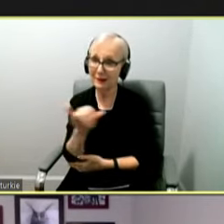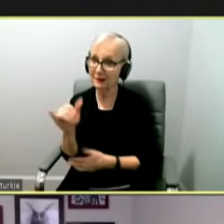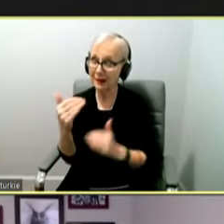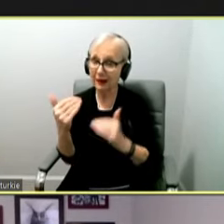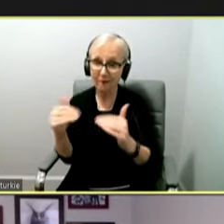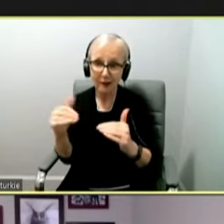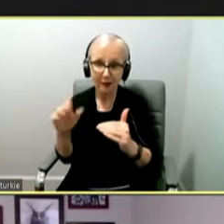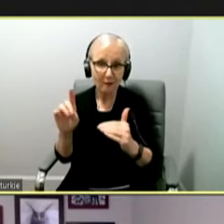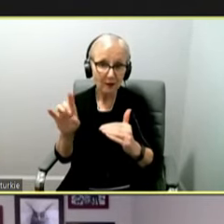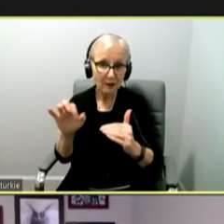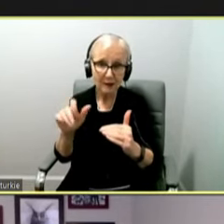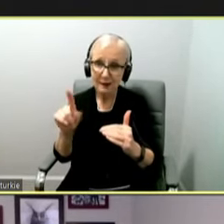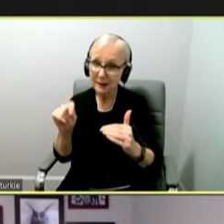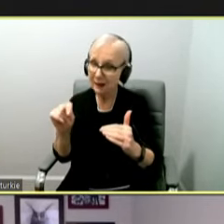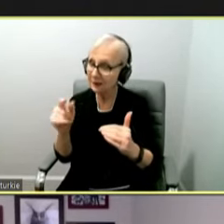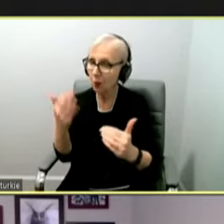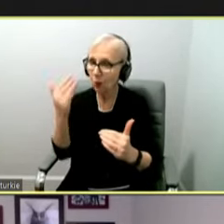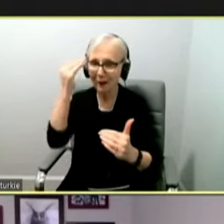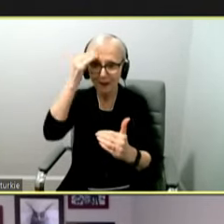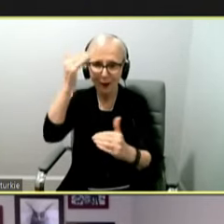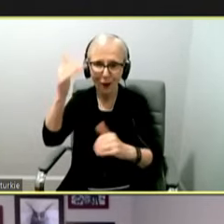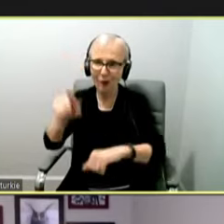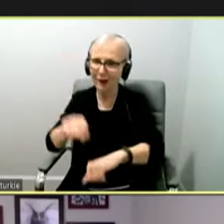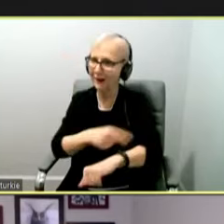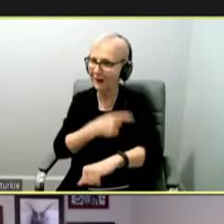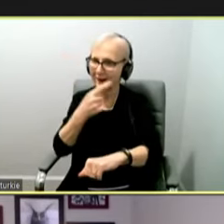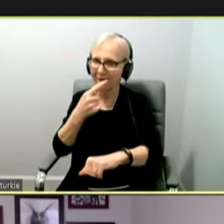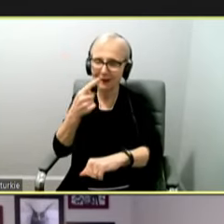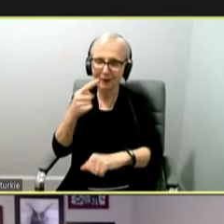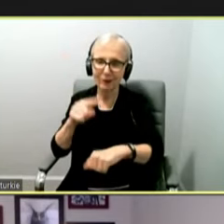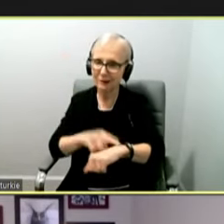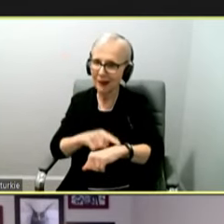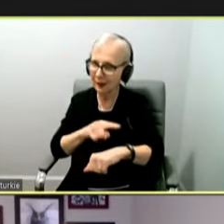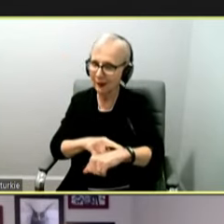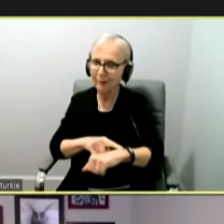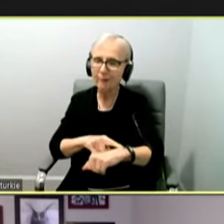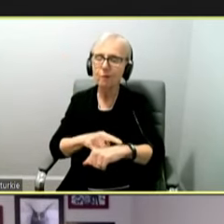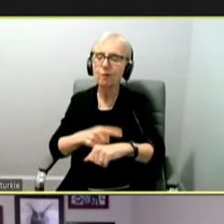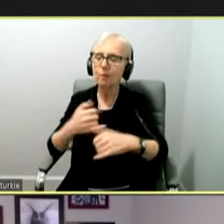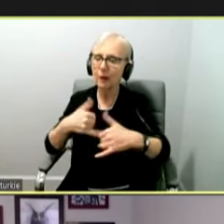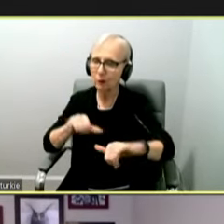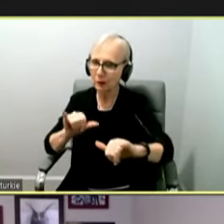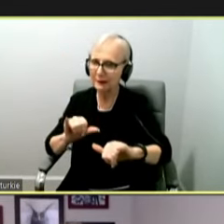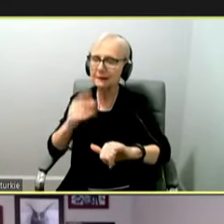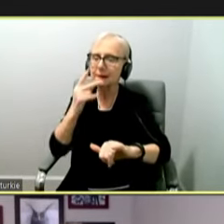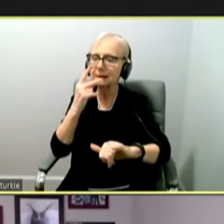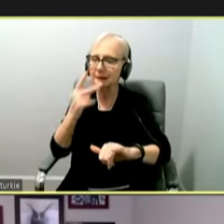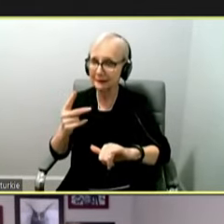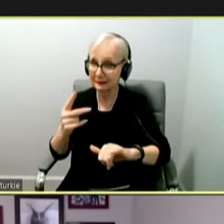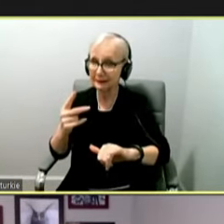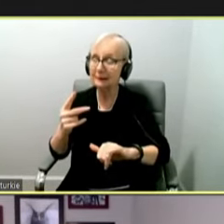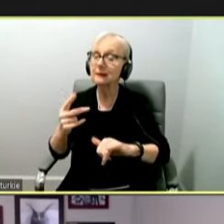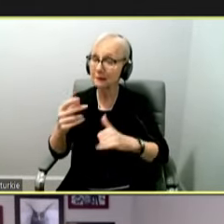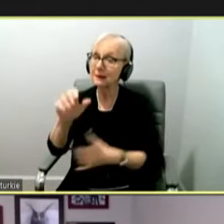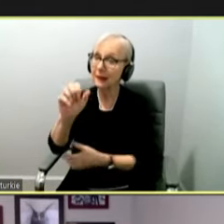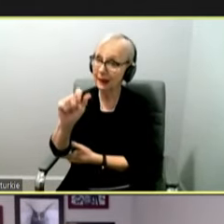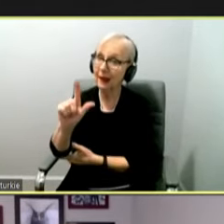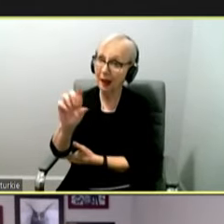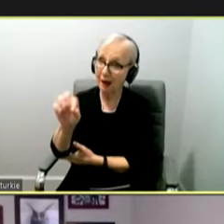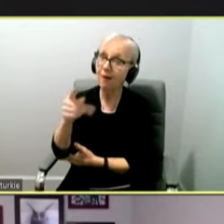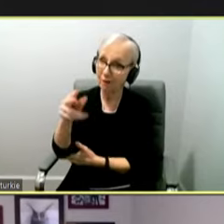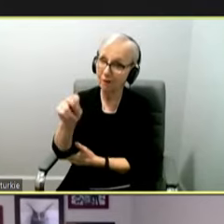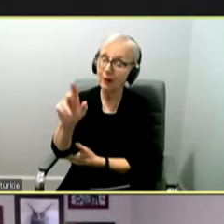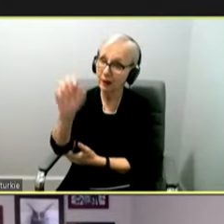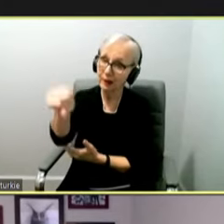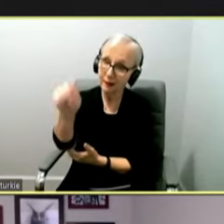And, you we'll watch that over time. But we do continue still to see some of the alpha variants and other variants out there